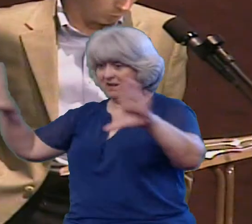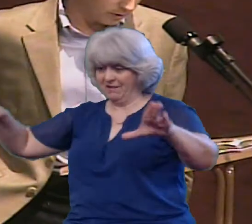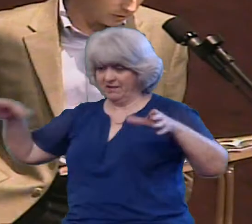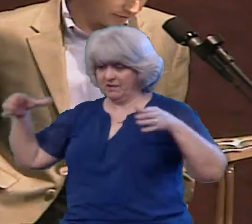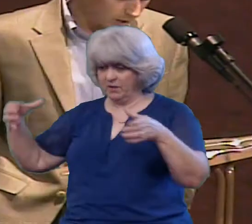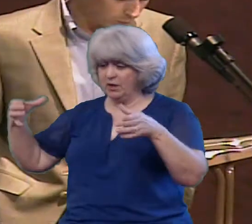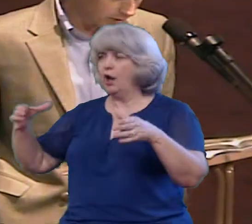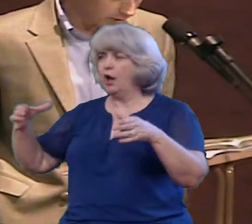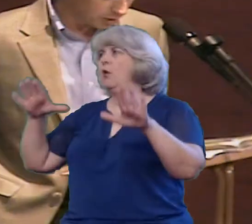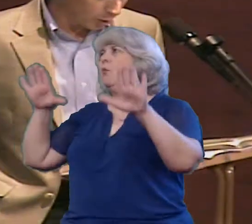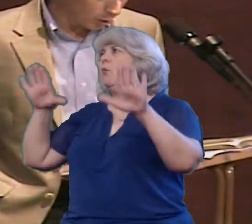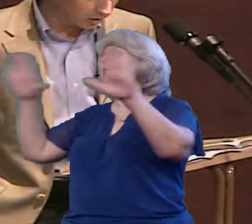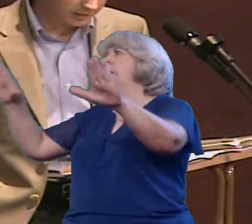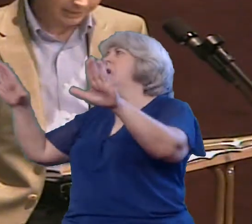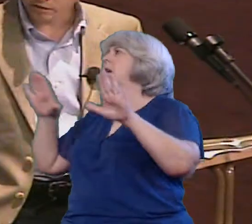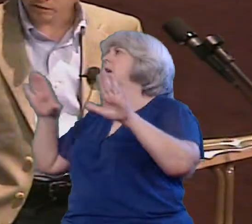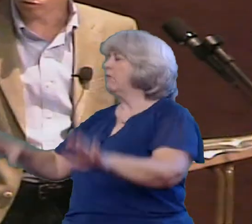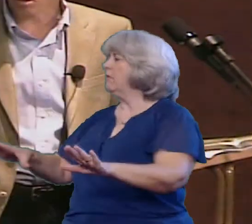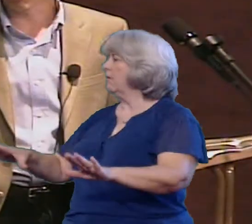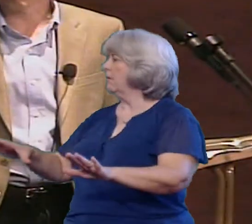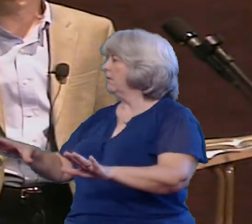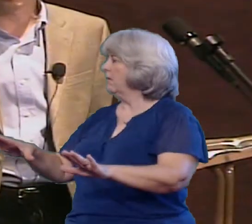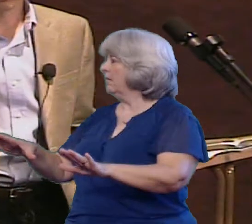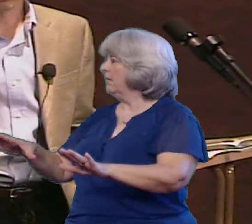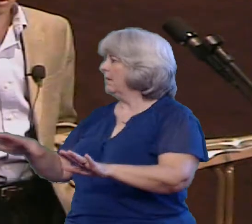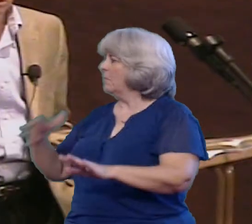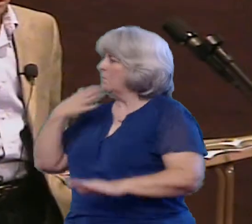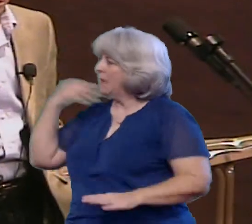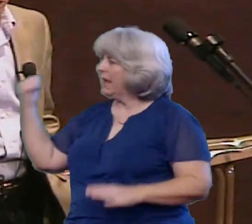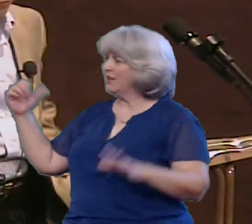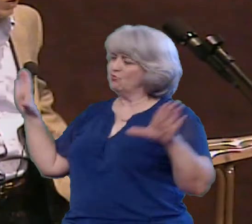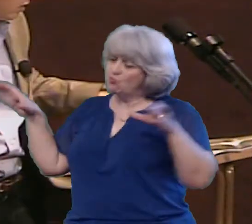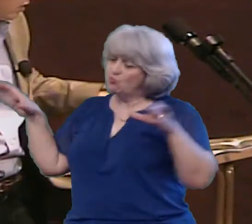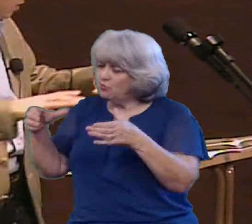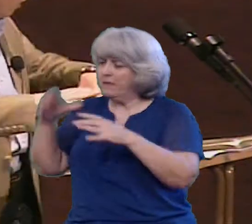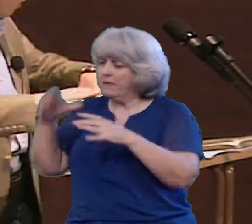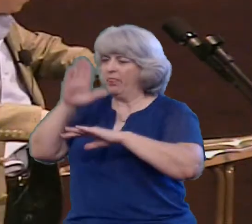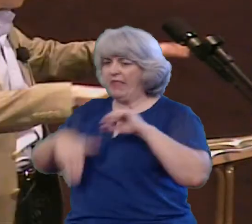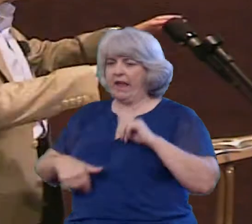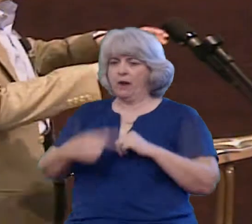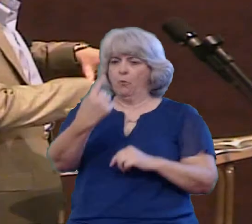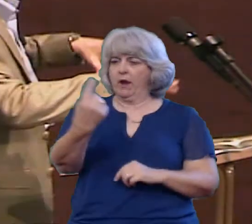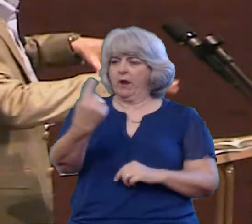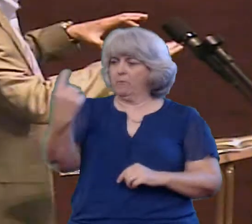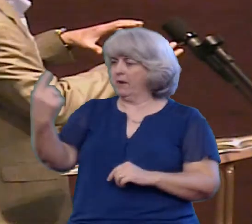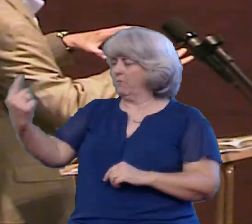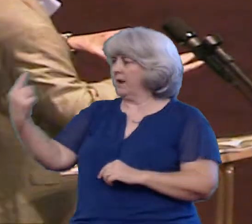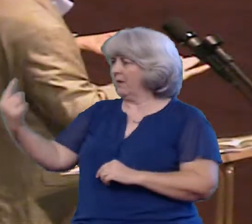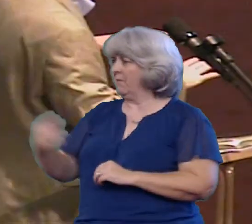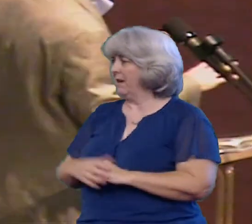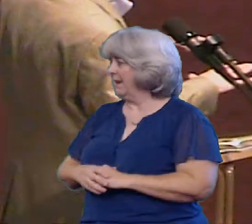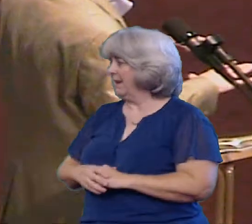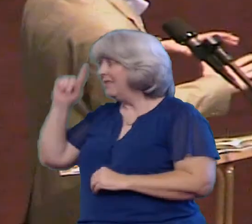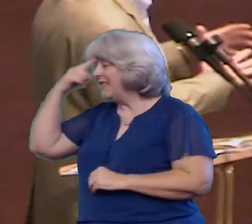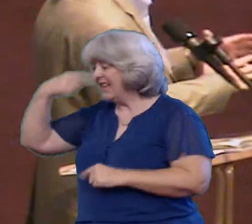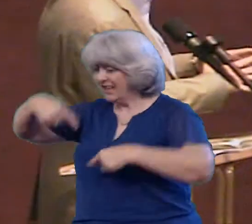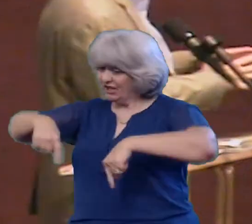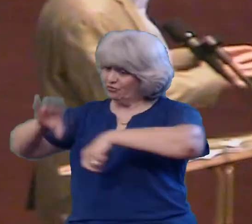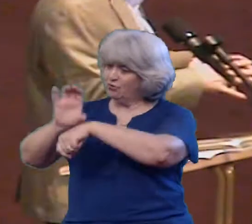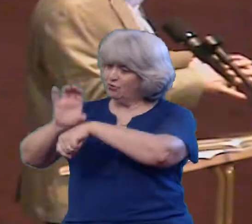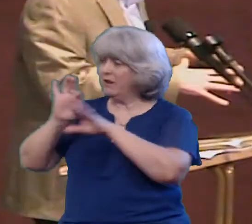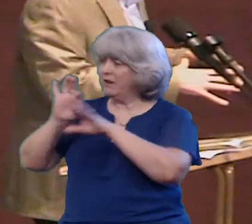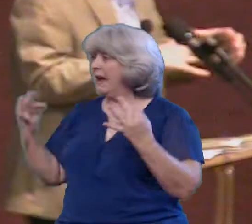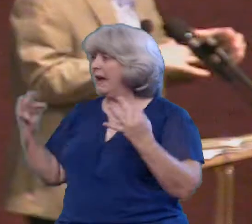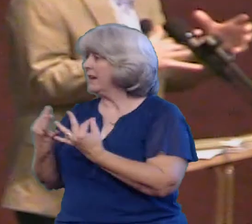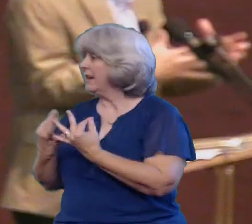With this family synergy Practically anything is possible We have to consider that as our family here too That our